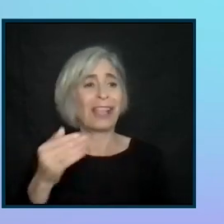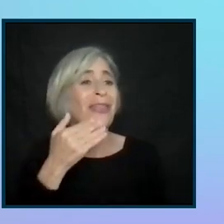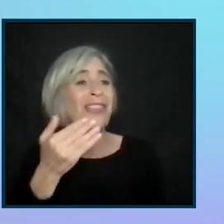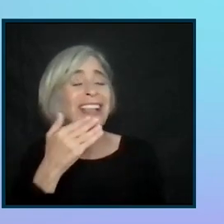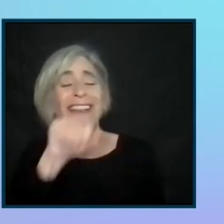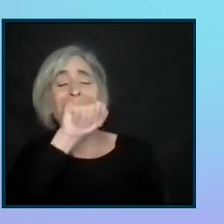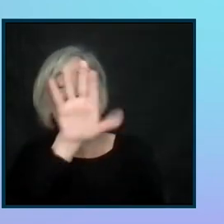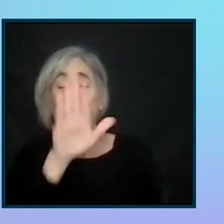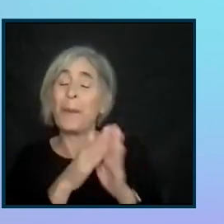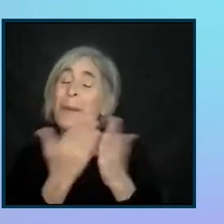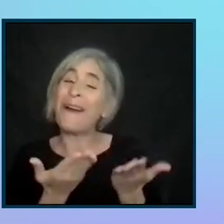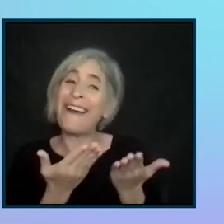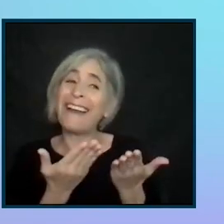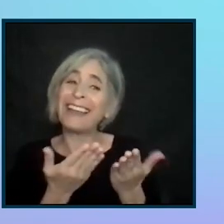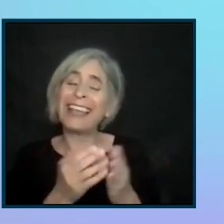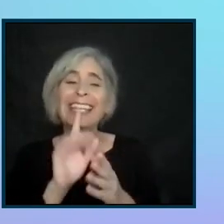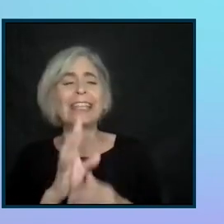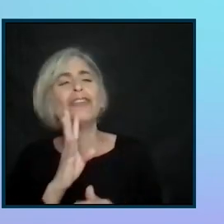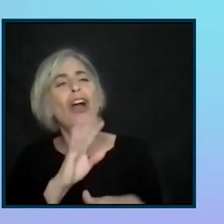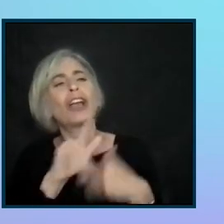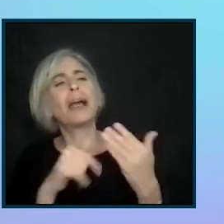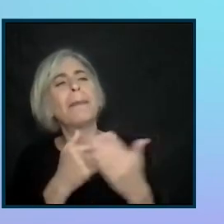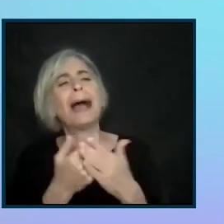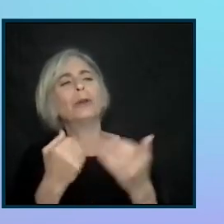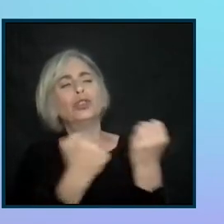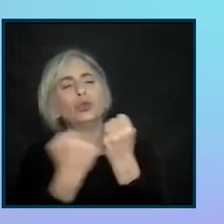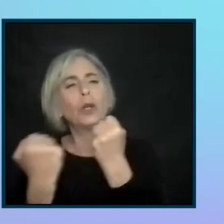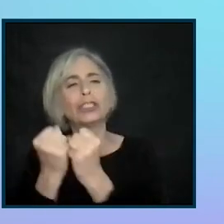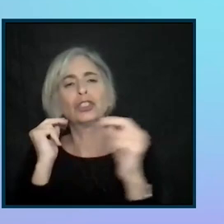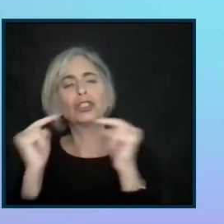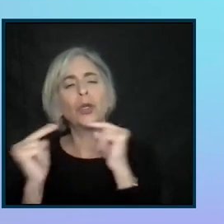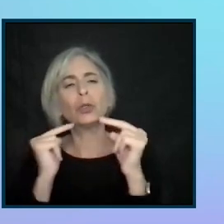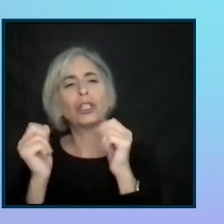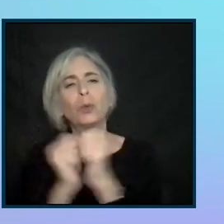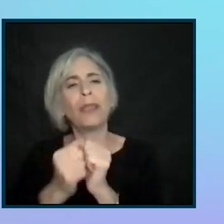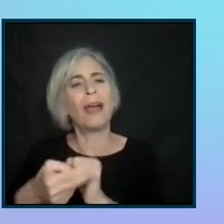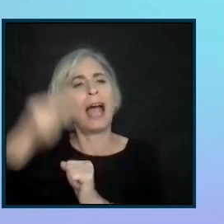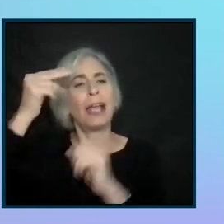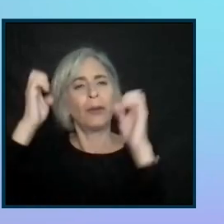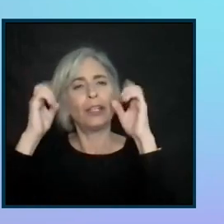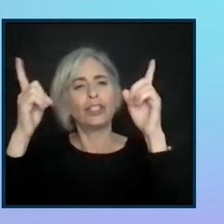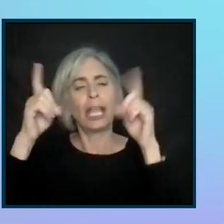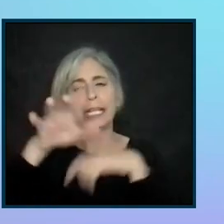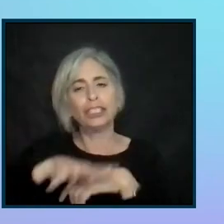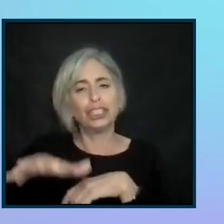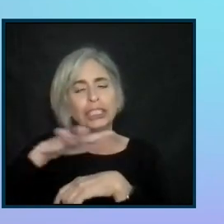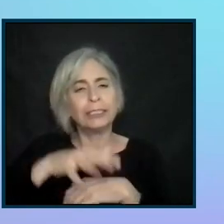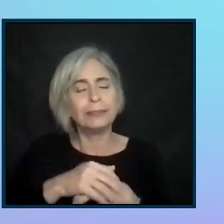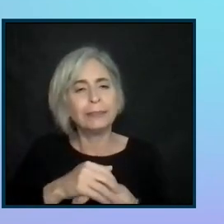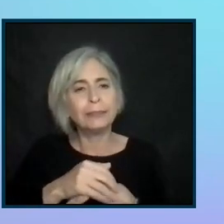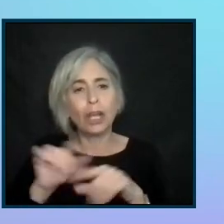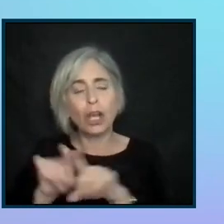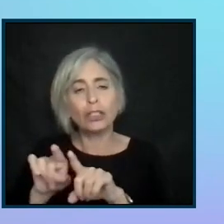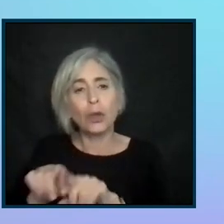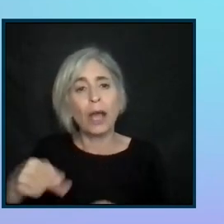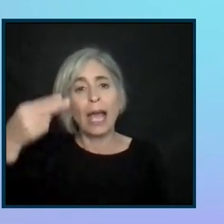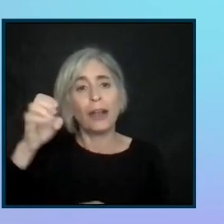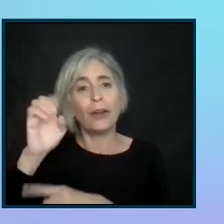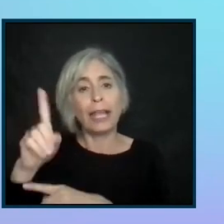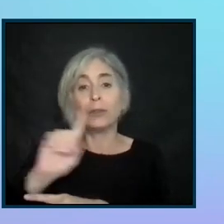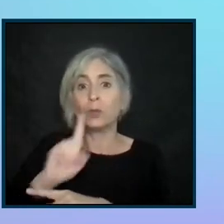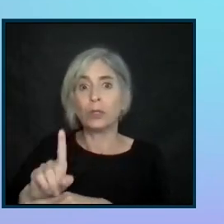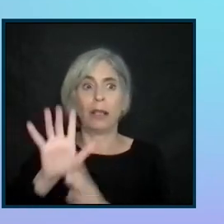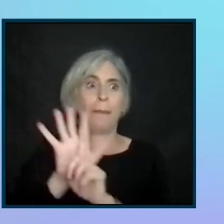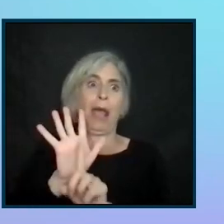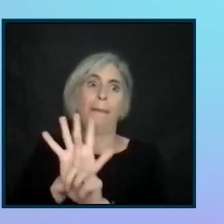book. Can you speak at all to structured negotiation in the higher education space? And by the way, higher education is a popular